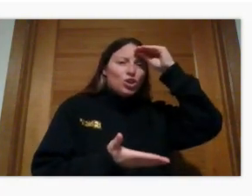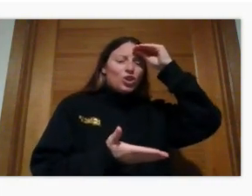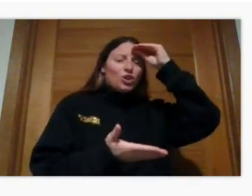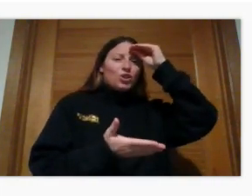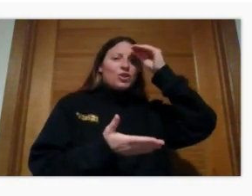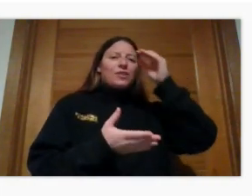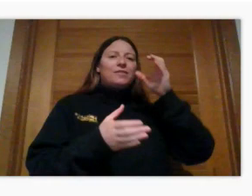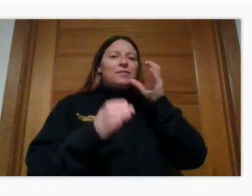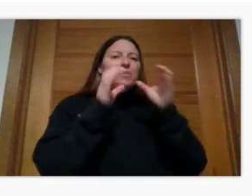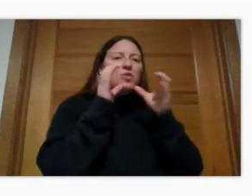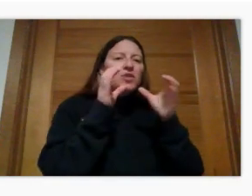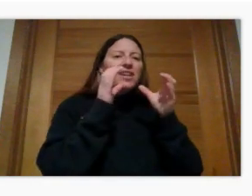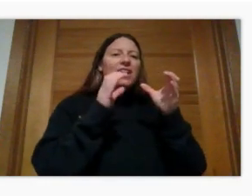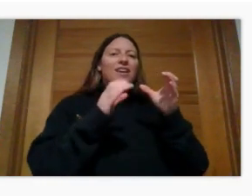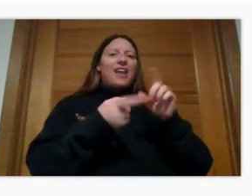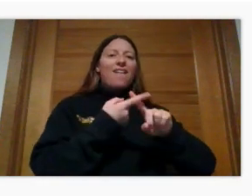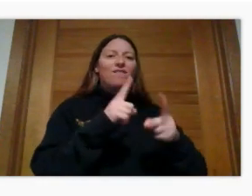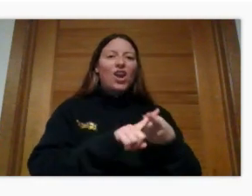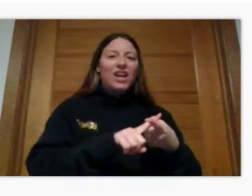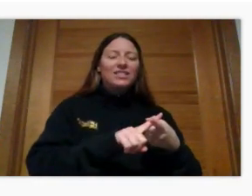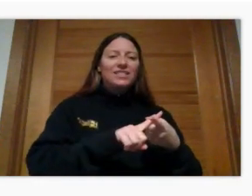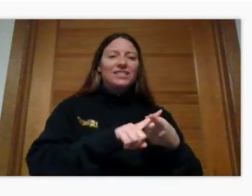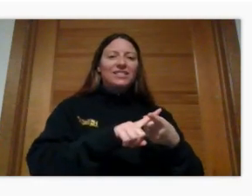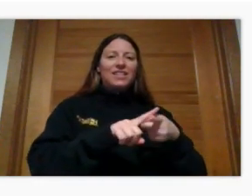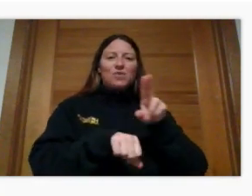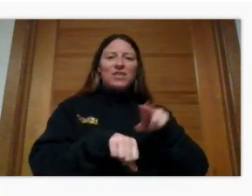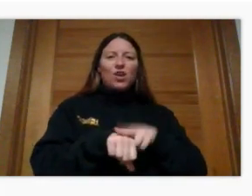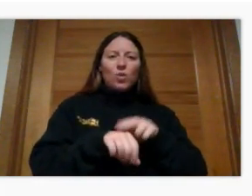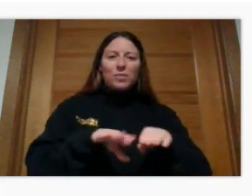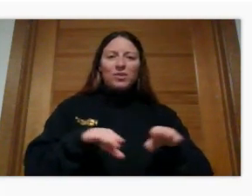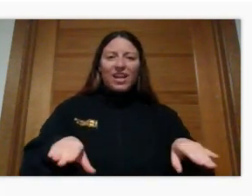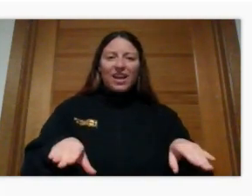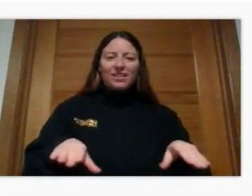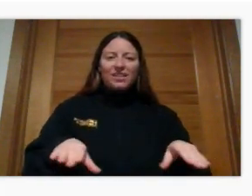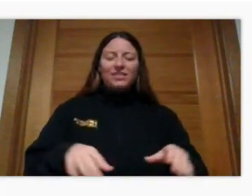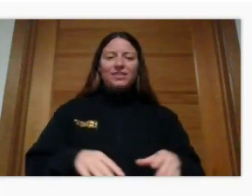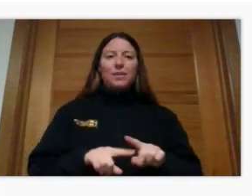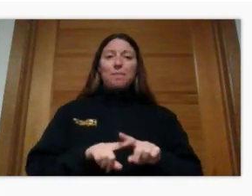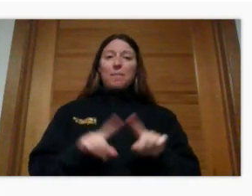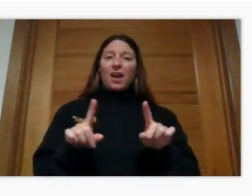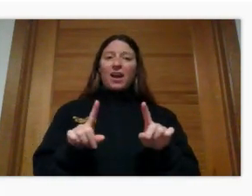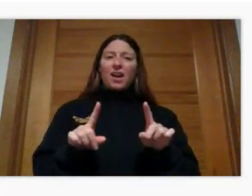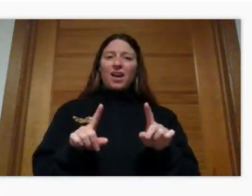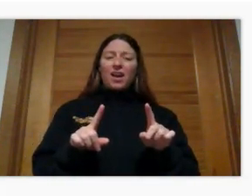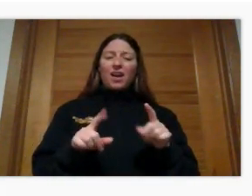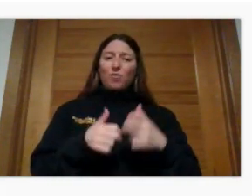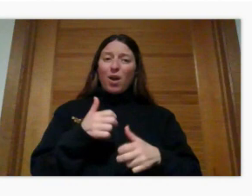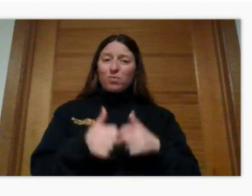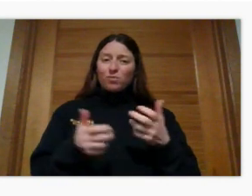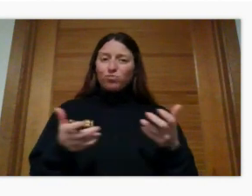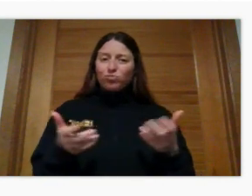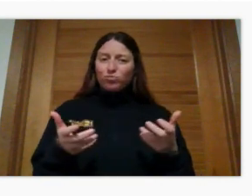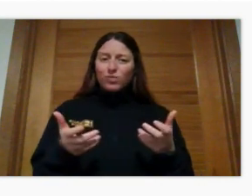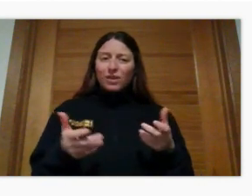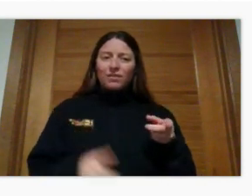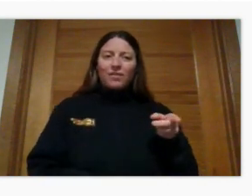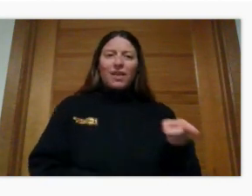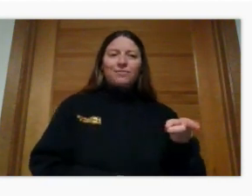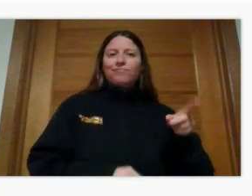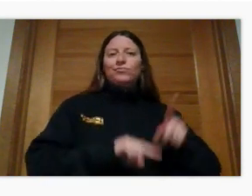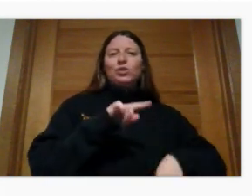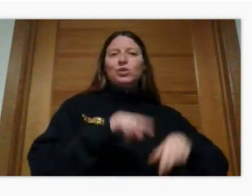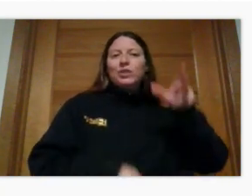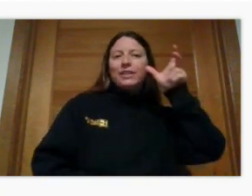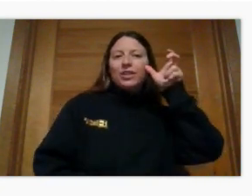people. She was like any normal child, just like you and me, except the only issue was that she had no ability to hear.